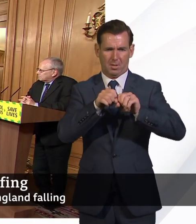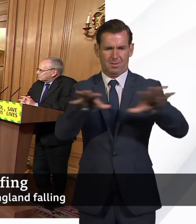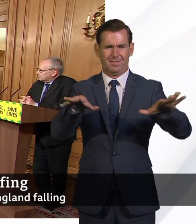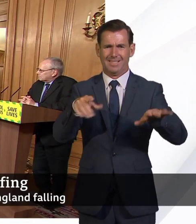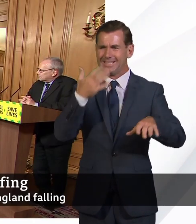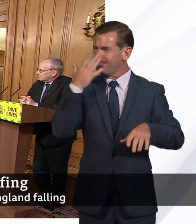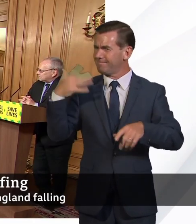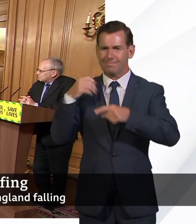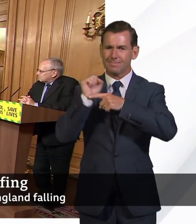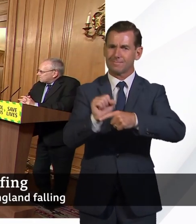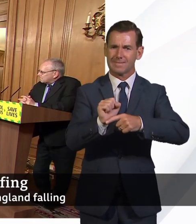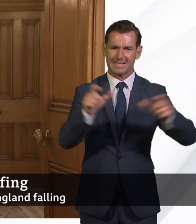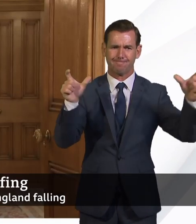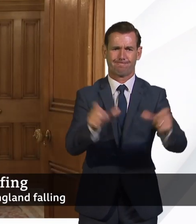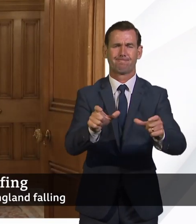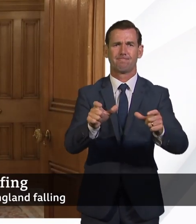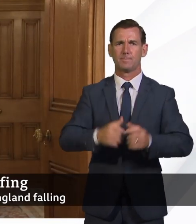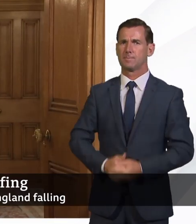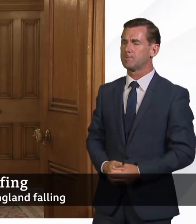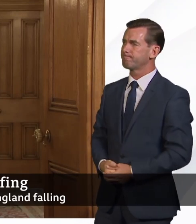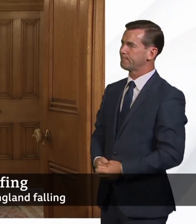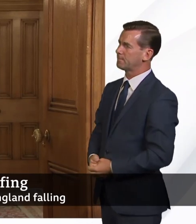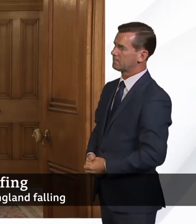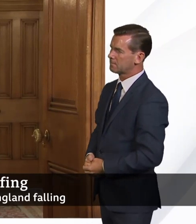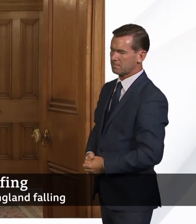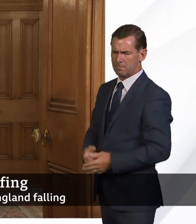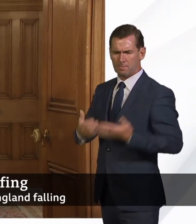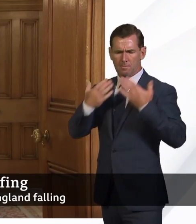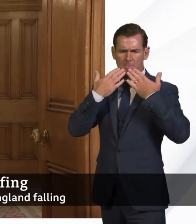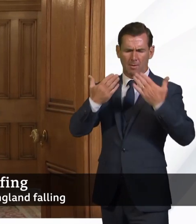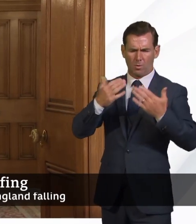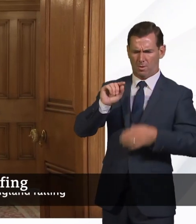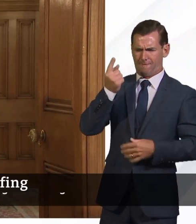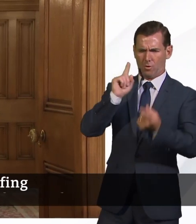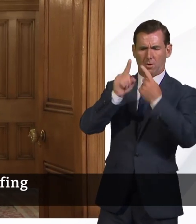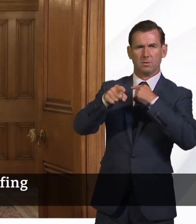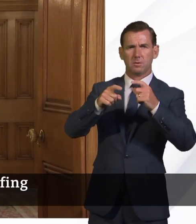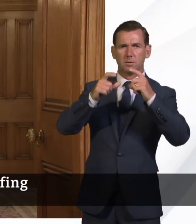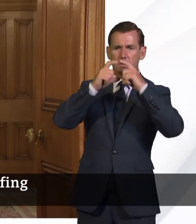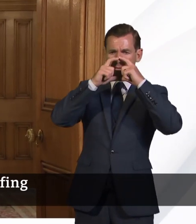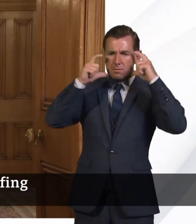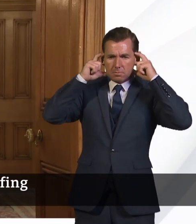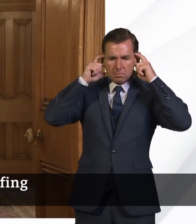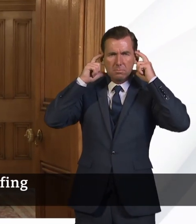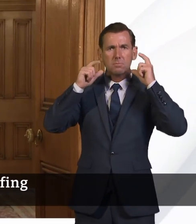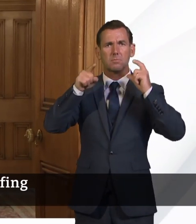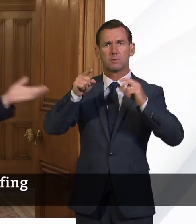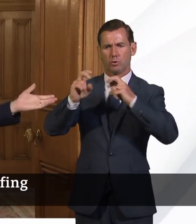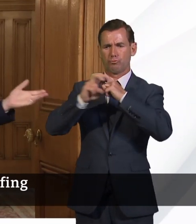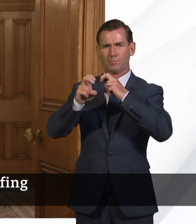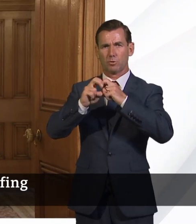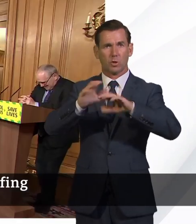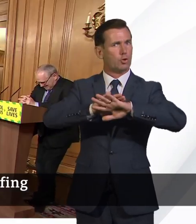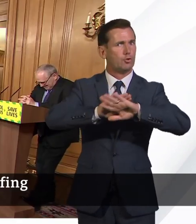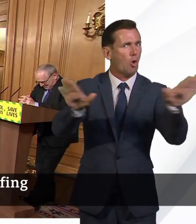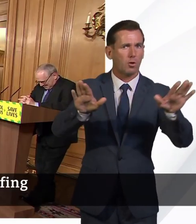Thanks very much, Tom. Let's look on the first point about, I should say, face coverings for public transport, not face masks. Really important. I